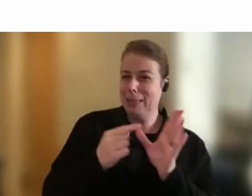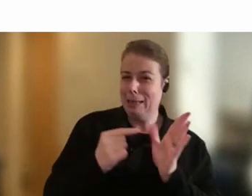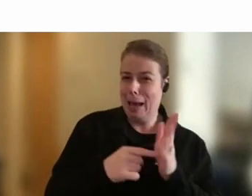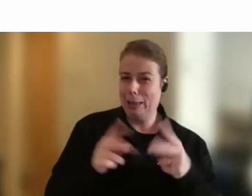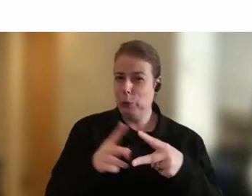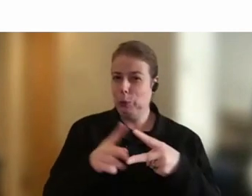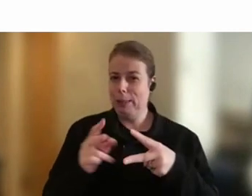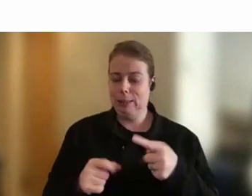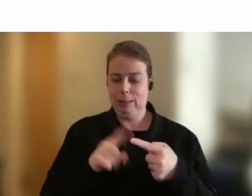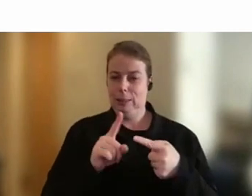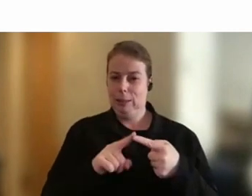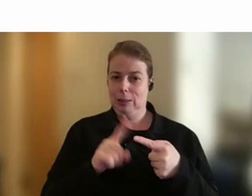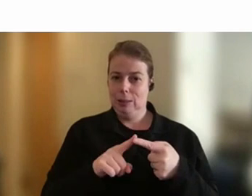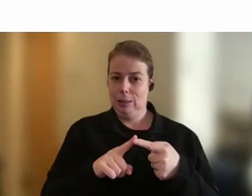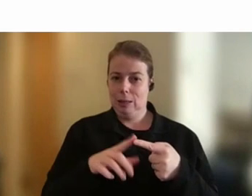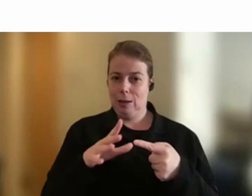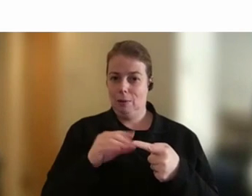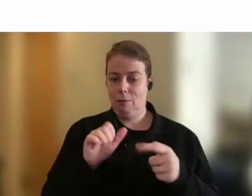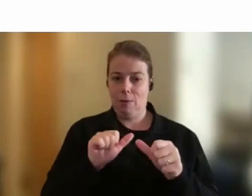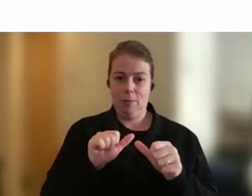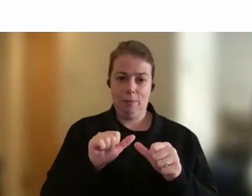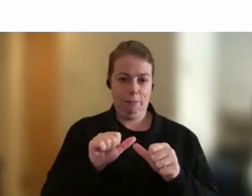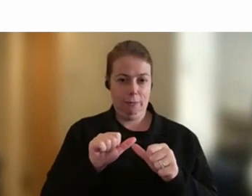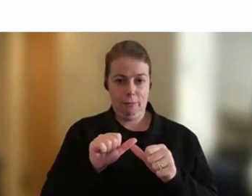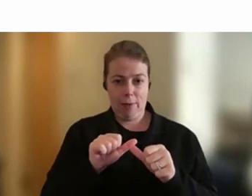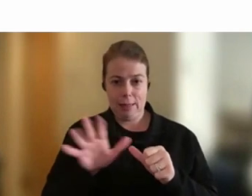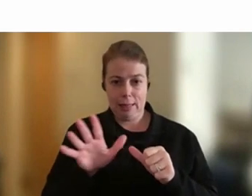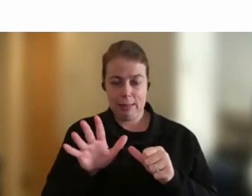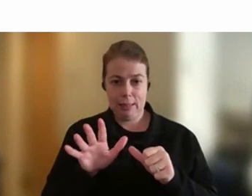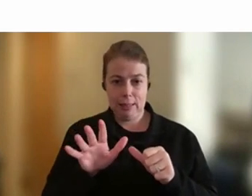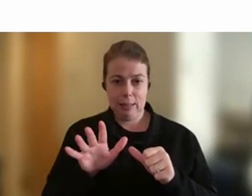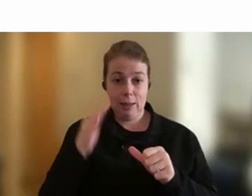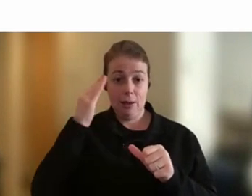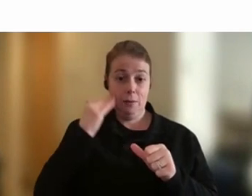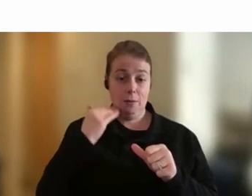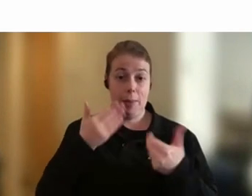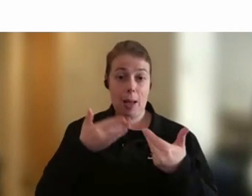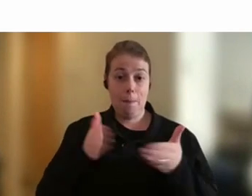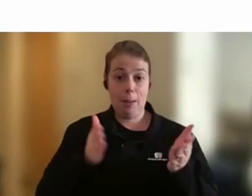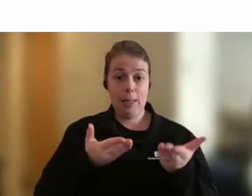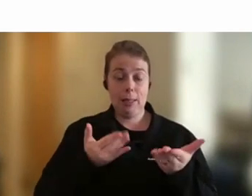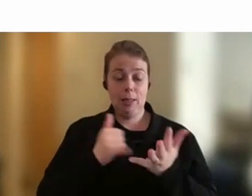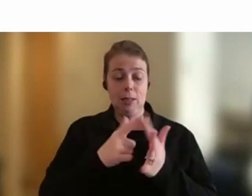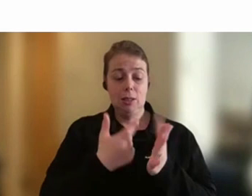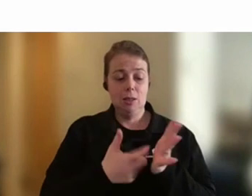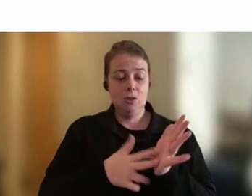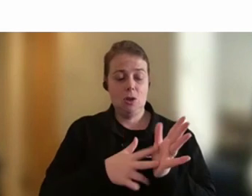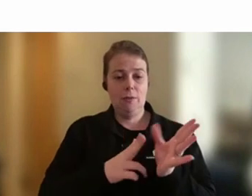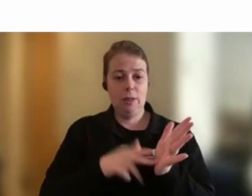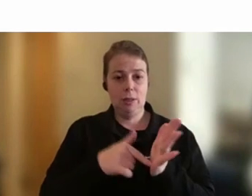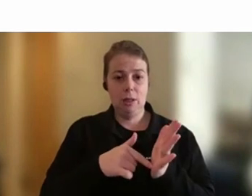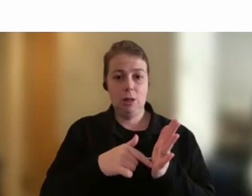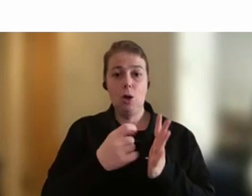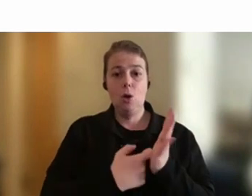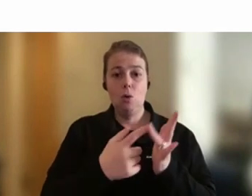first came from the extraordinary and particularly, I should mention extraordinary female public servant, Robin Cruck, who's always been